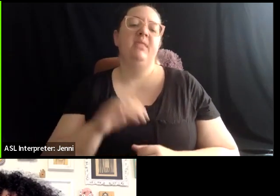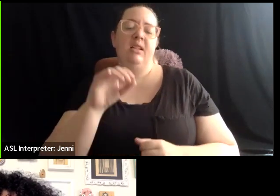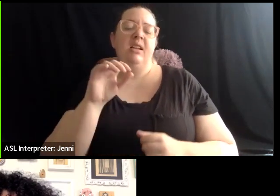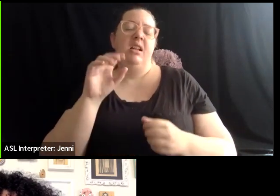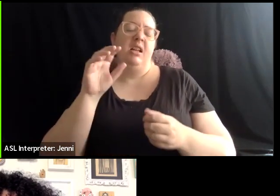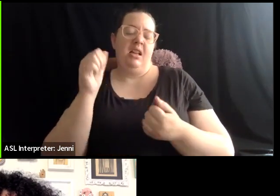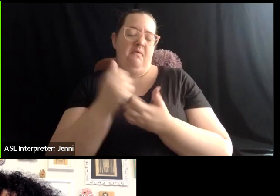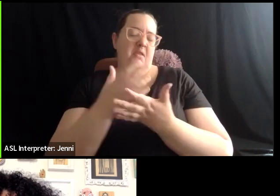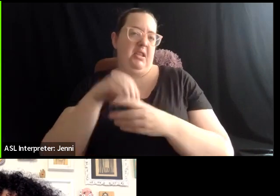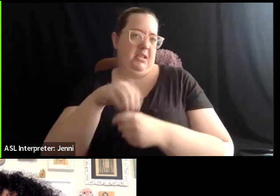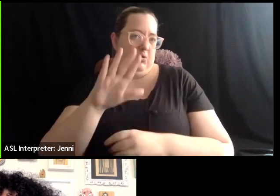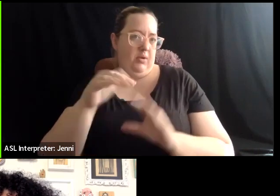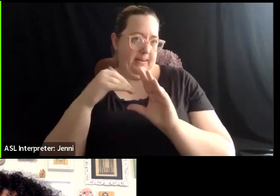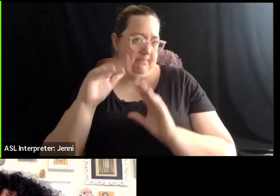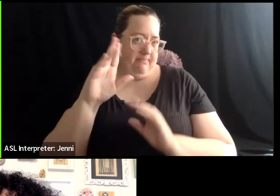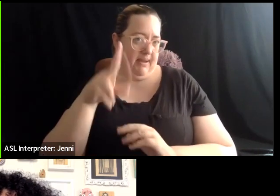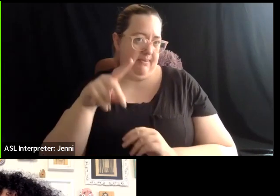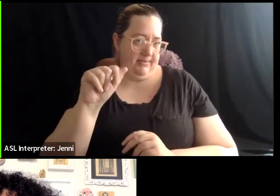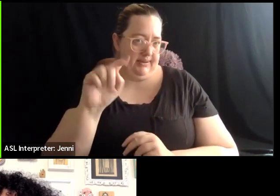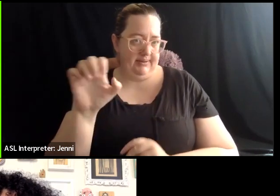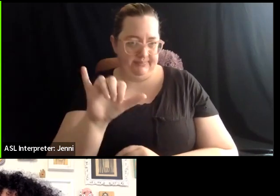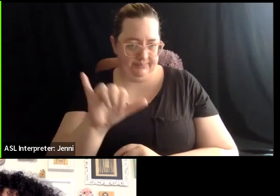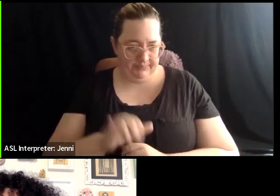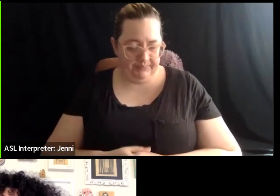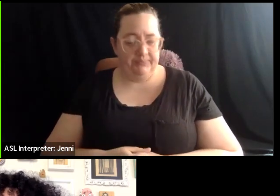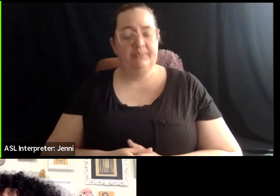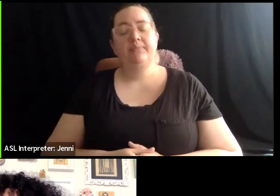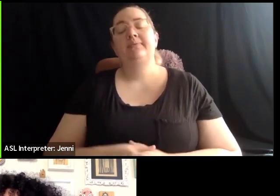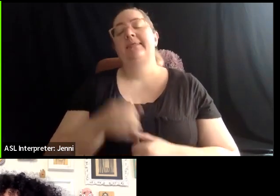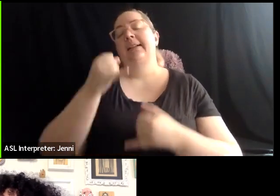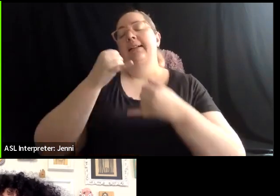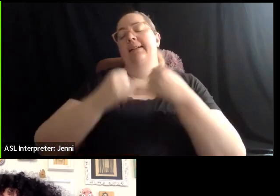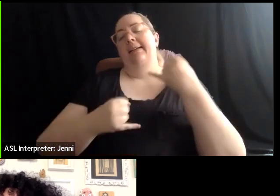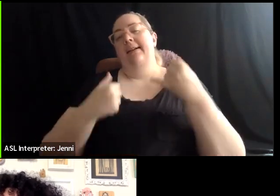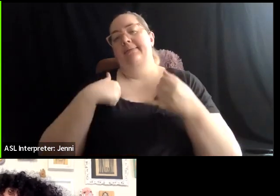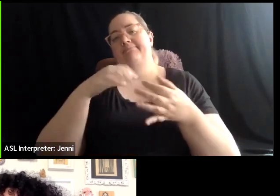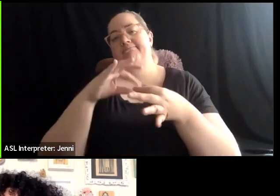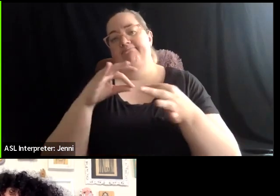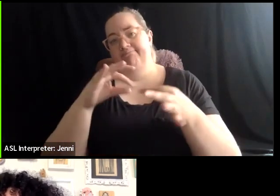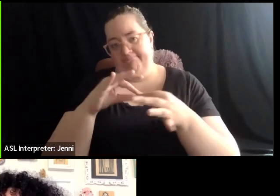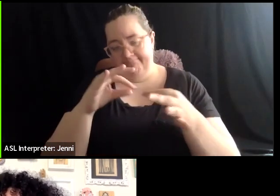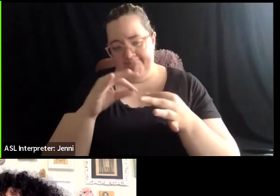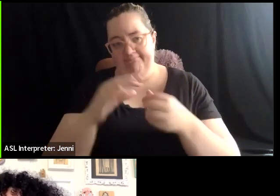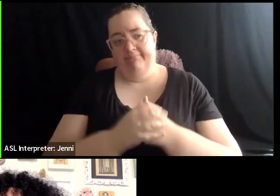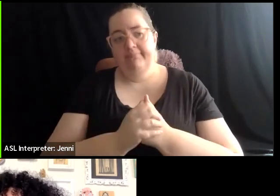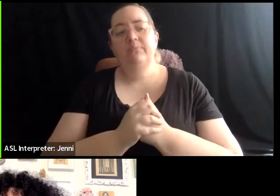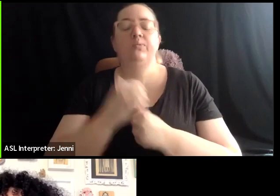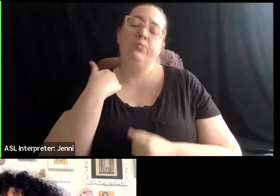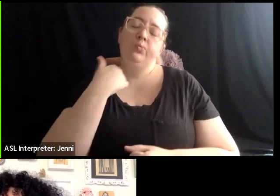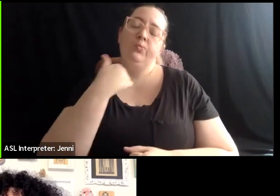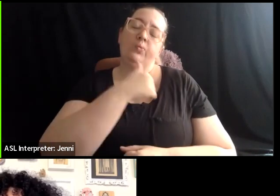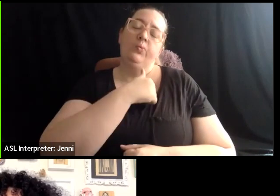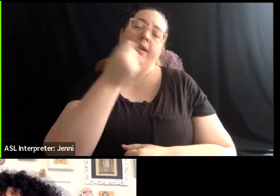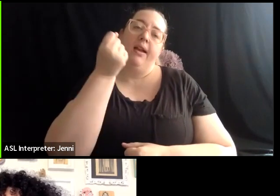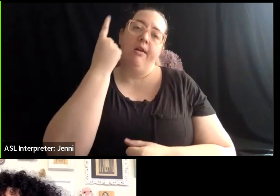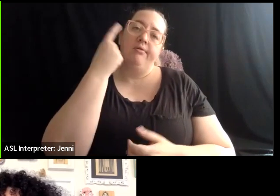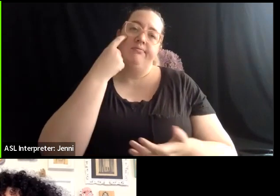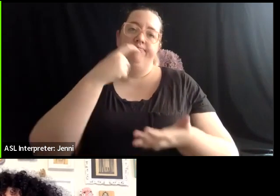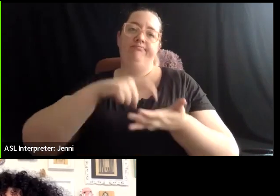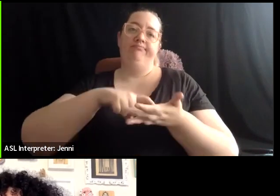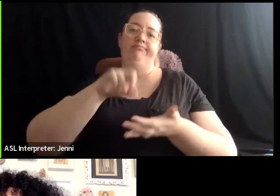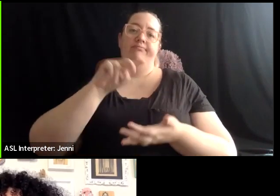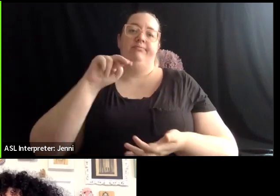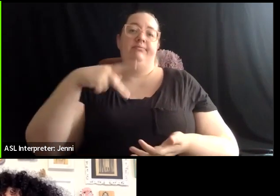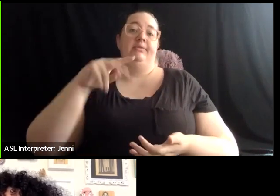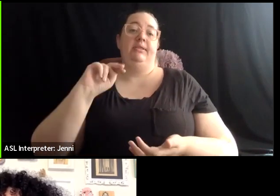Last thing I just want to say is that we understand and acknowledge at NPN that